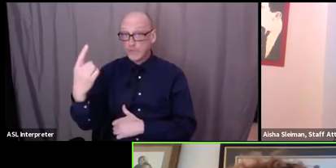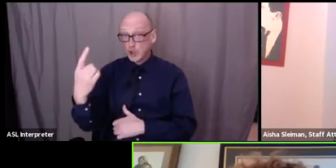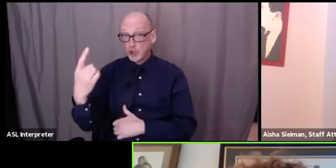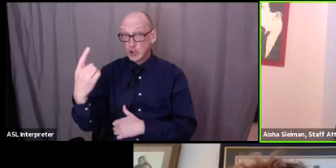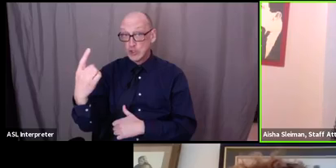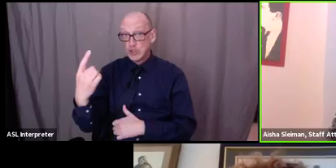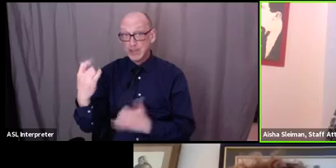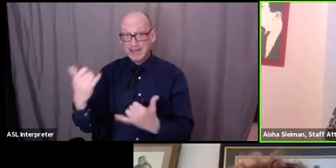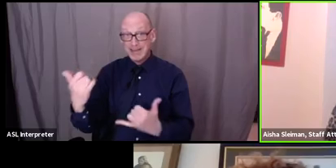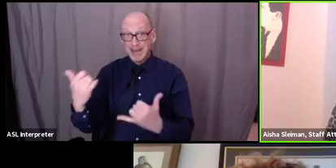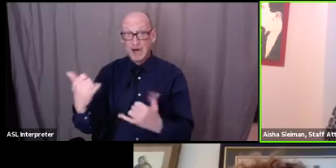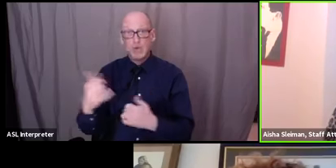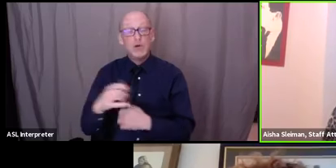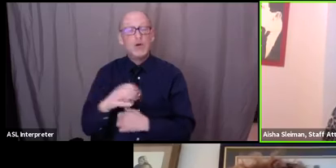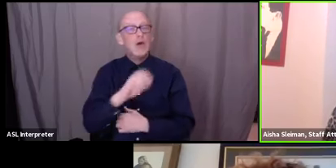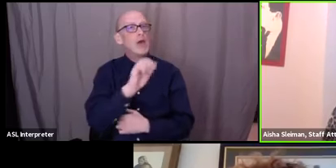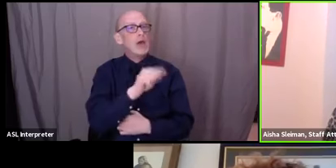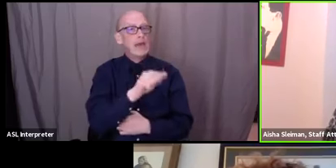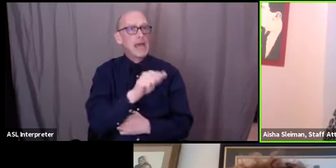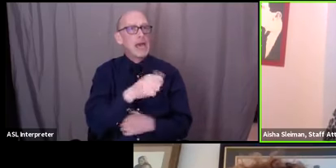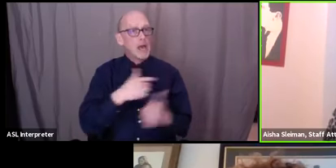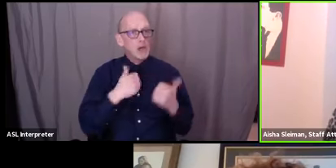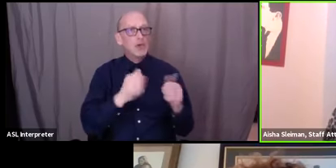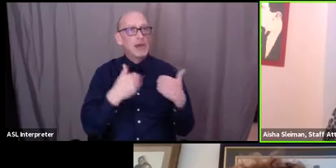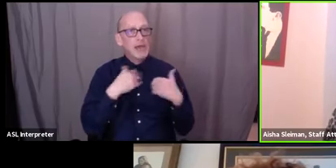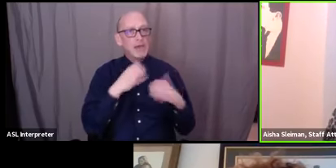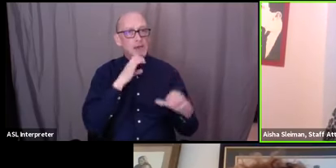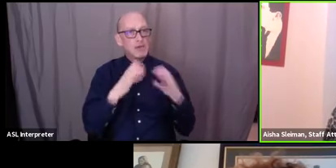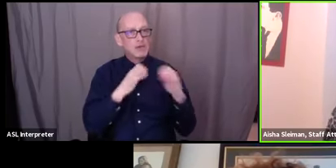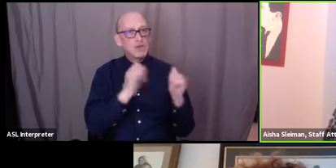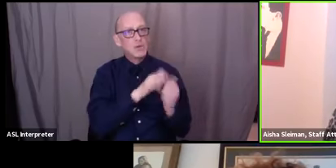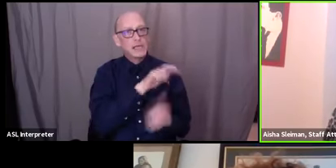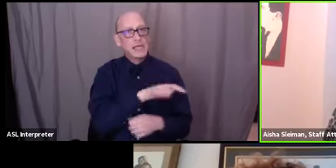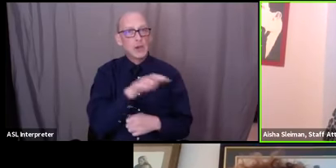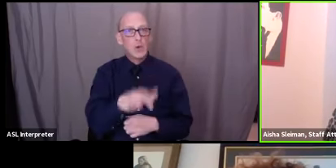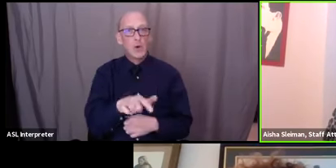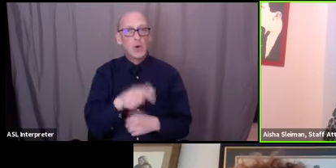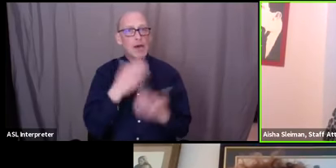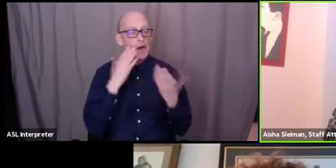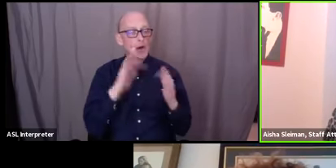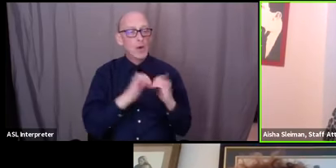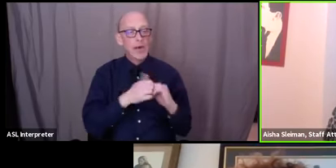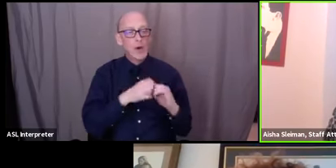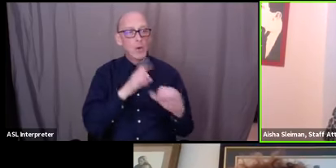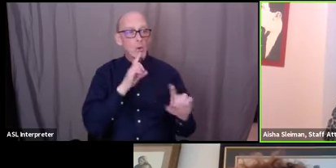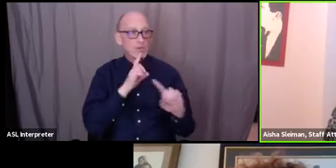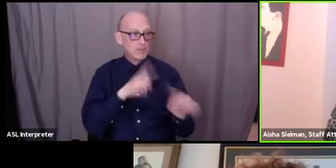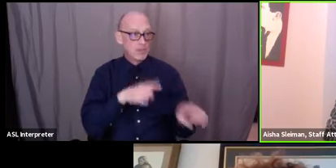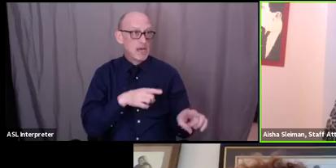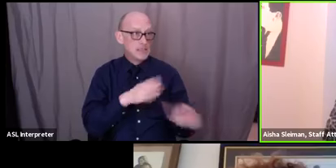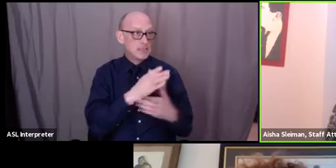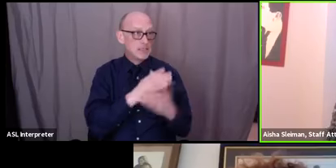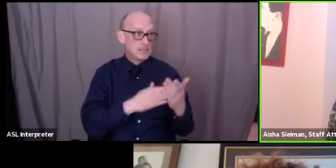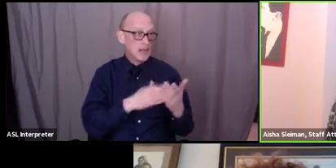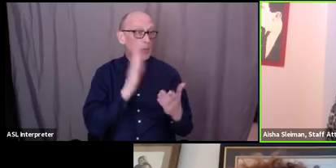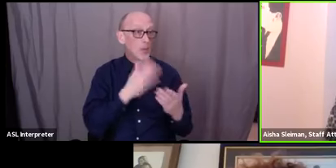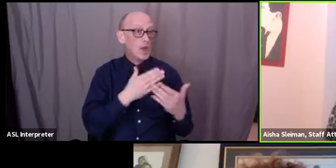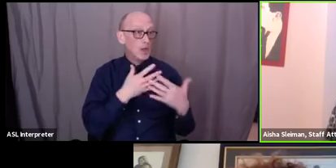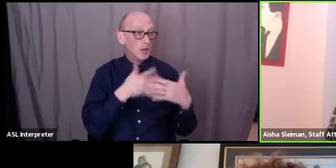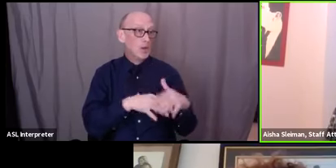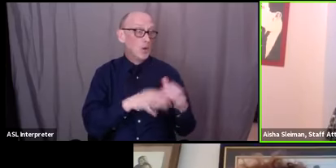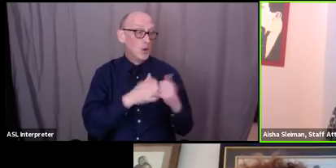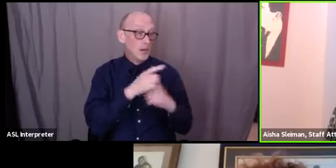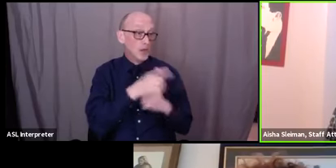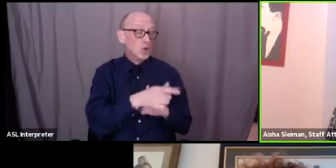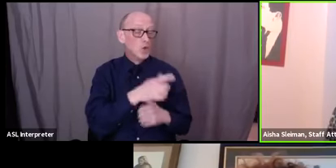i i would yeah i would try to have a conversation with a landlord i don't know how responsive some i think will work with you i don't know about